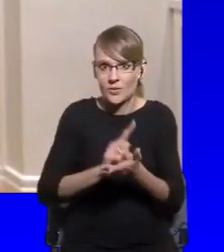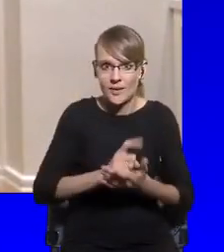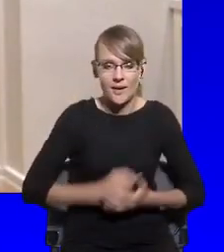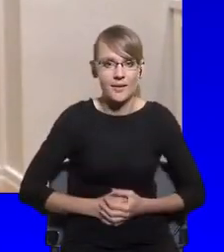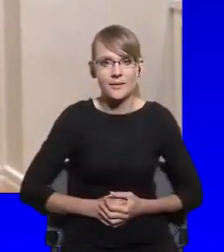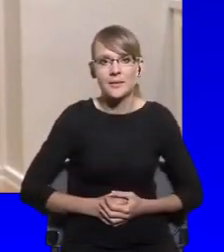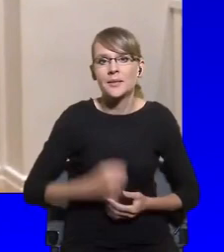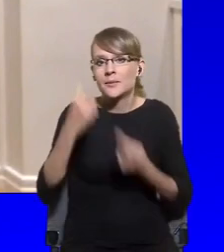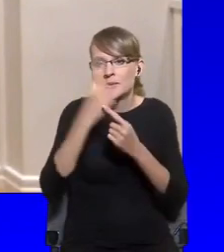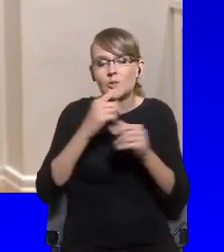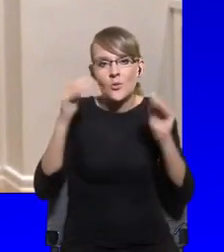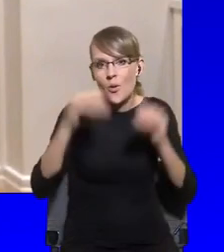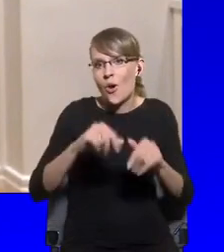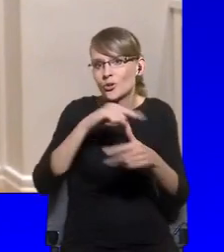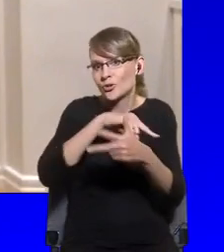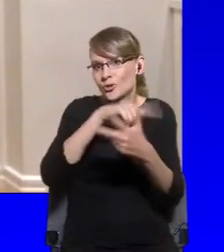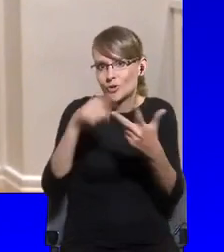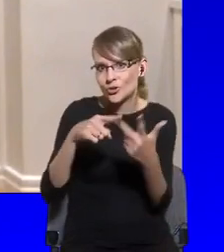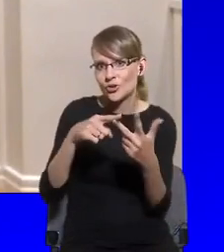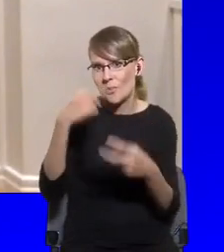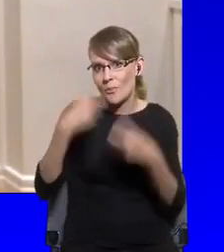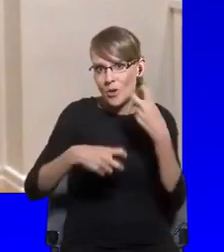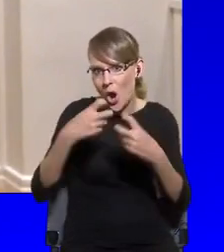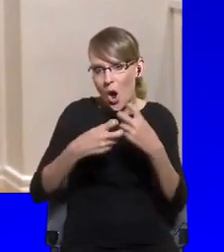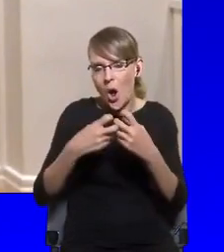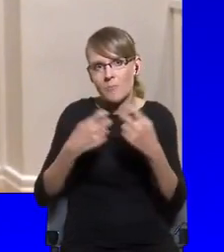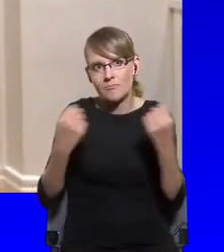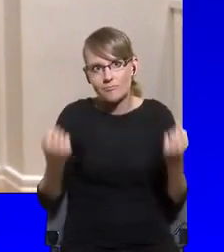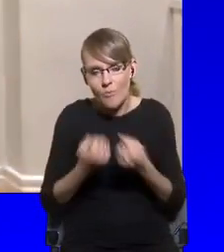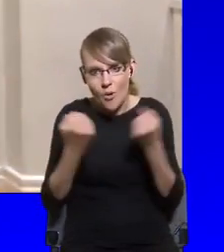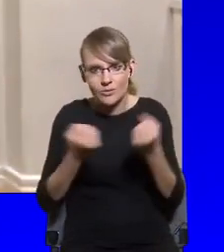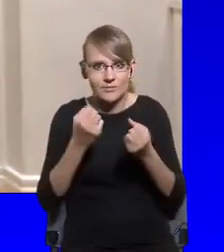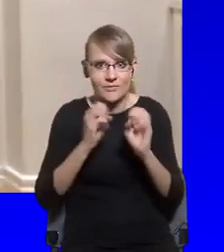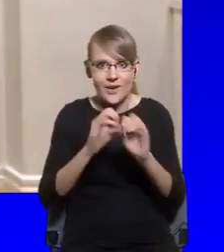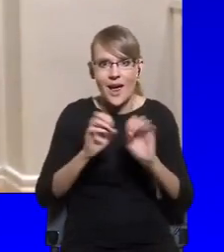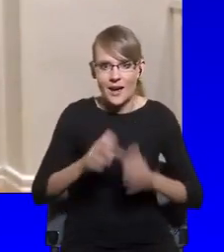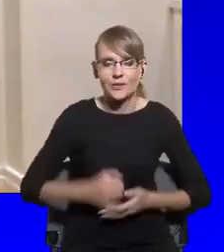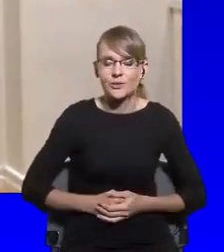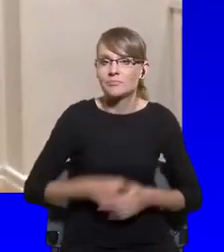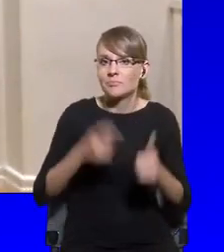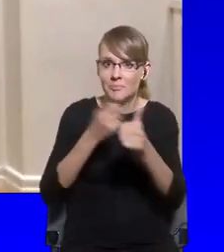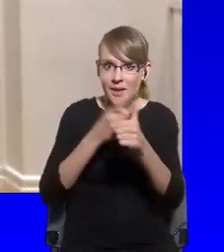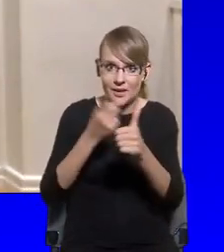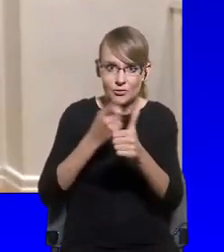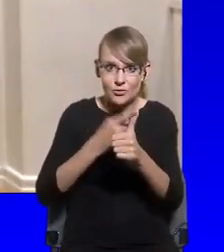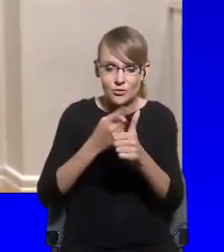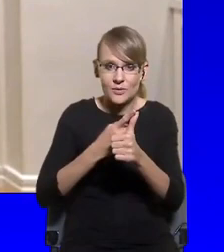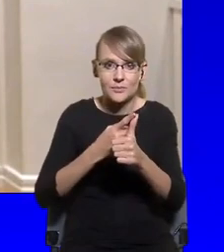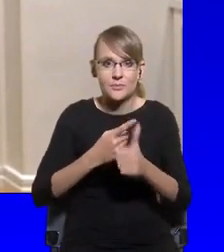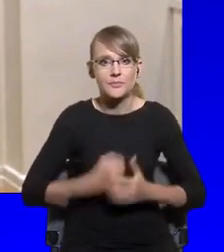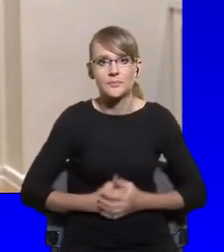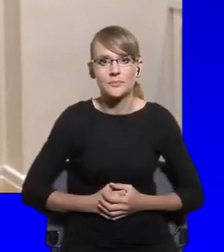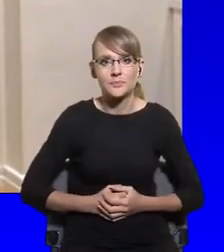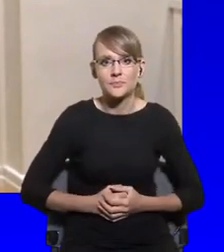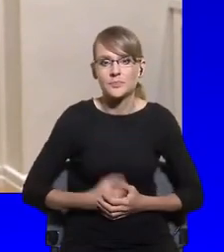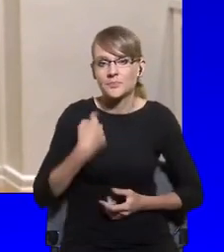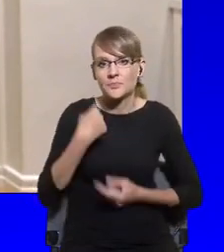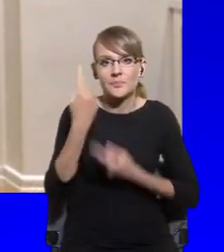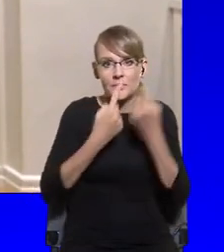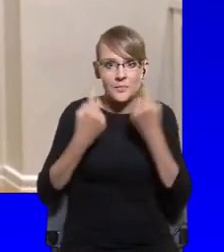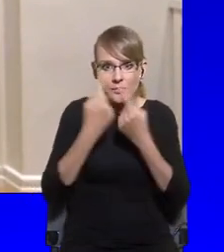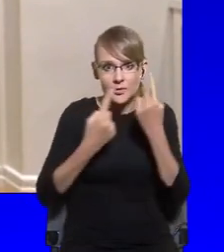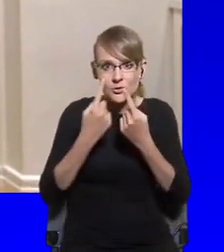first of all, uh, the important point of course is, um, to start on the top, um, to ask democratic